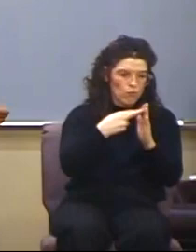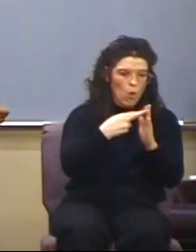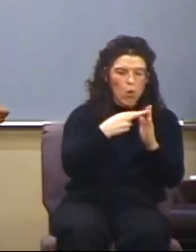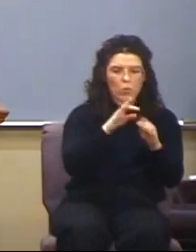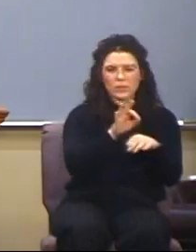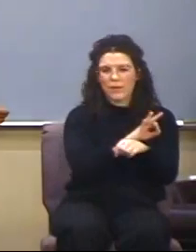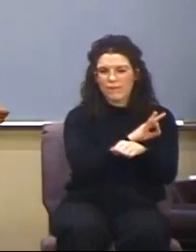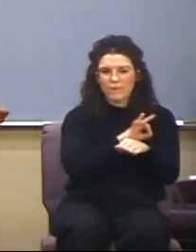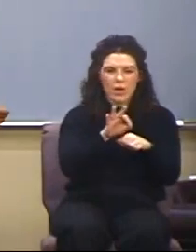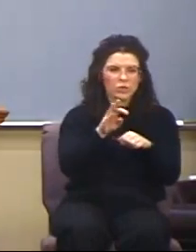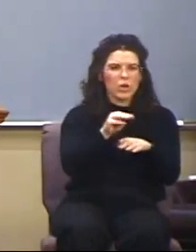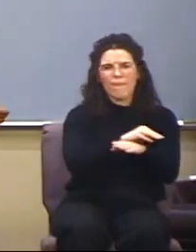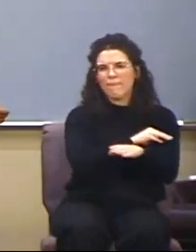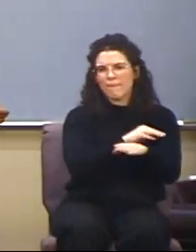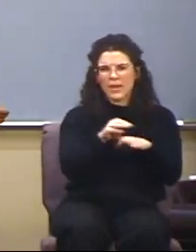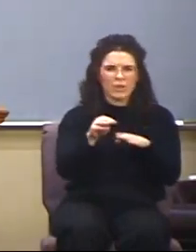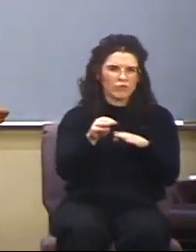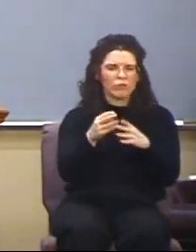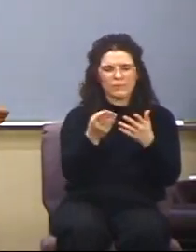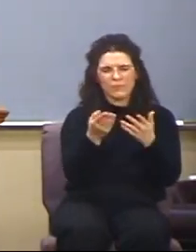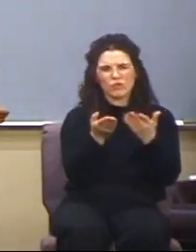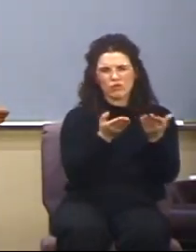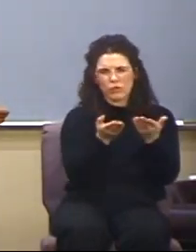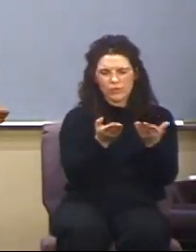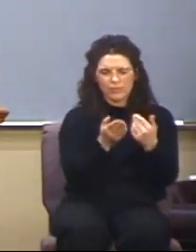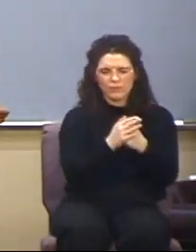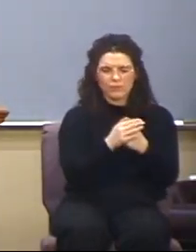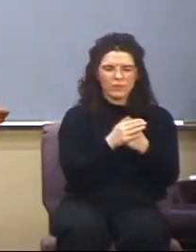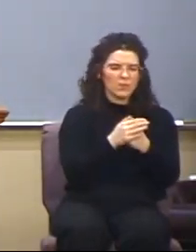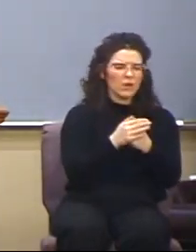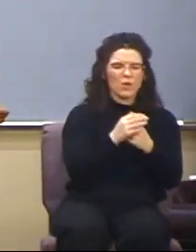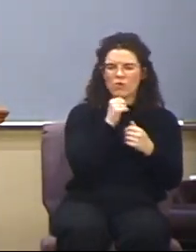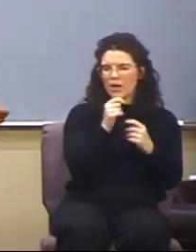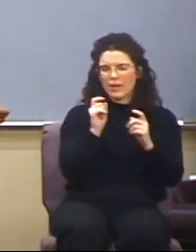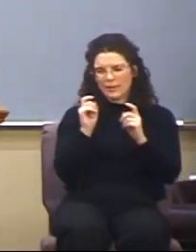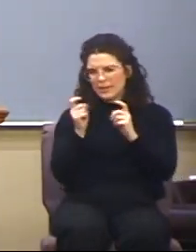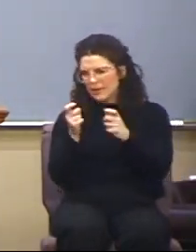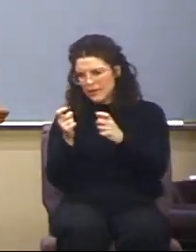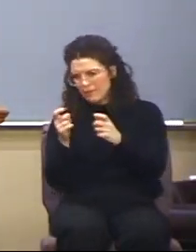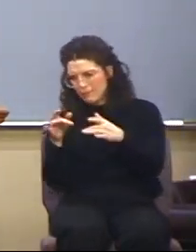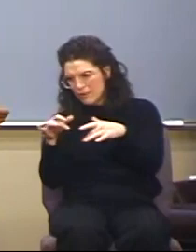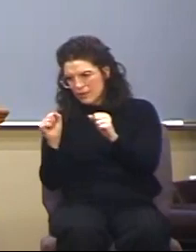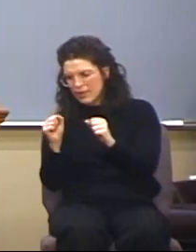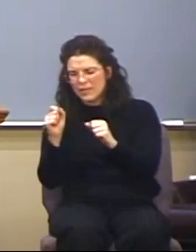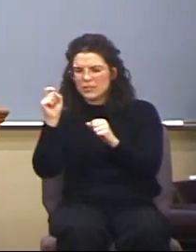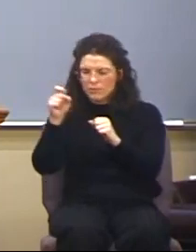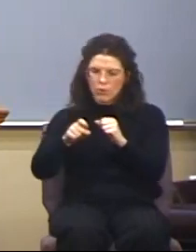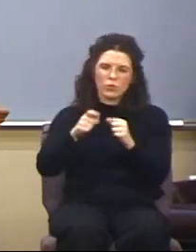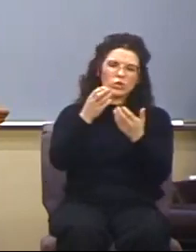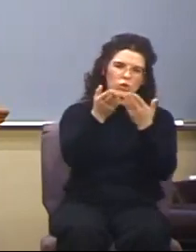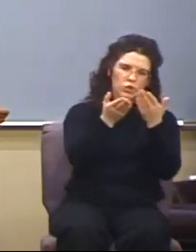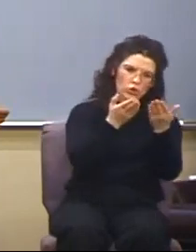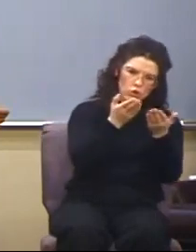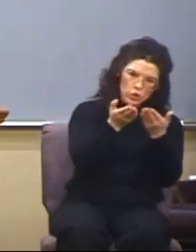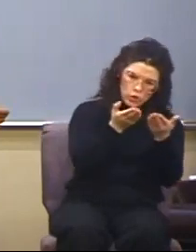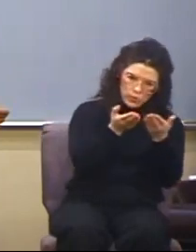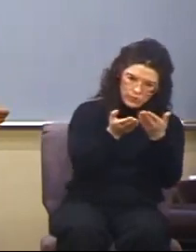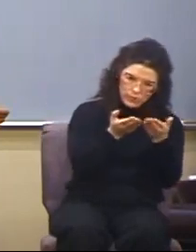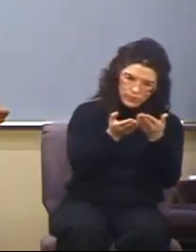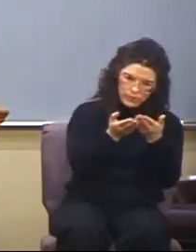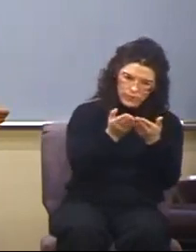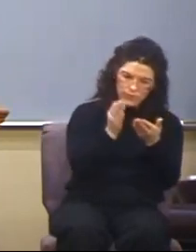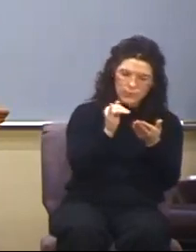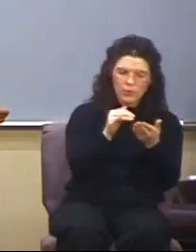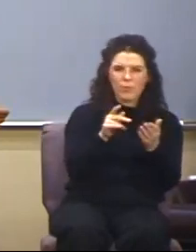Okay? So we'll look at some of that next time. Those gifts are not given in a vacuum. It's intended to serve. And